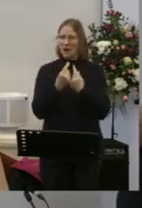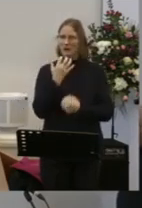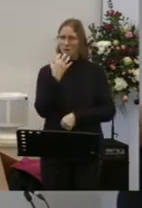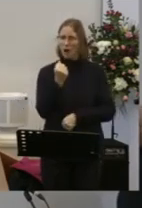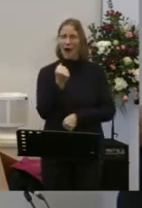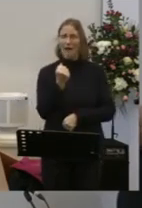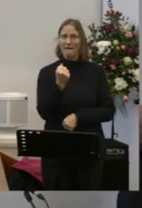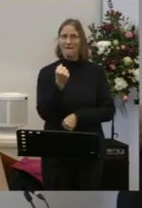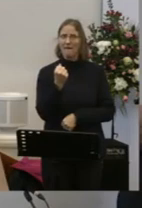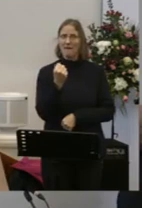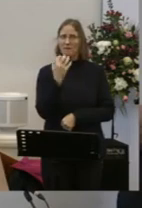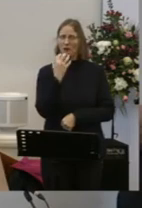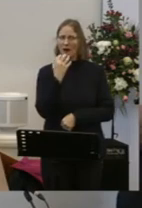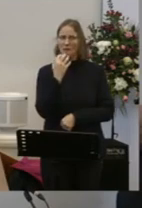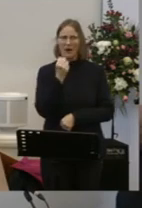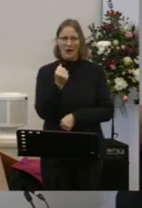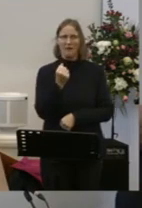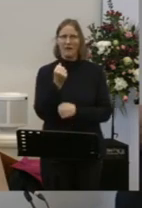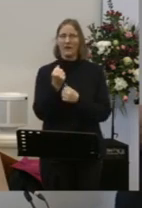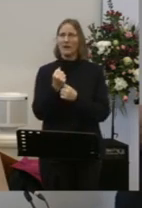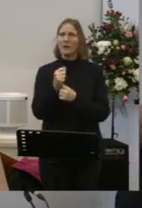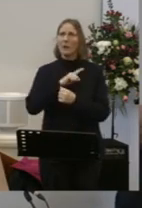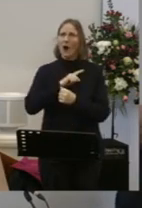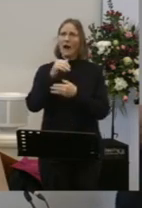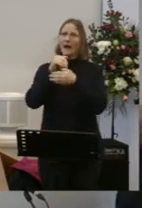Because in you we have everything